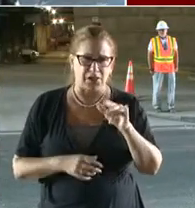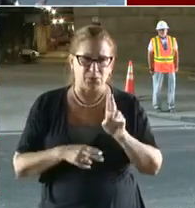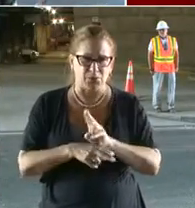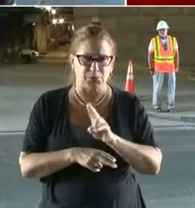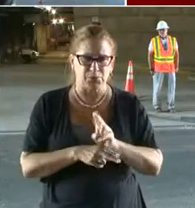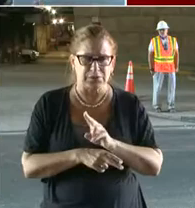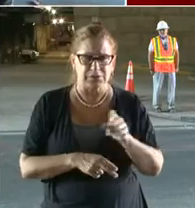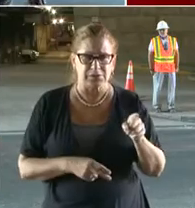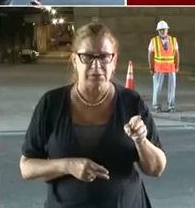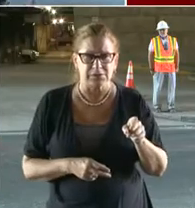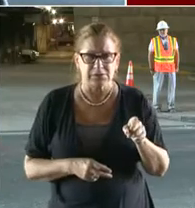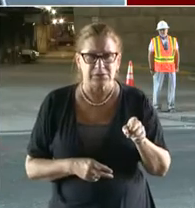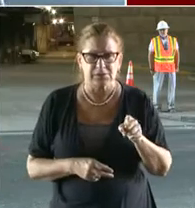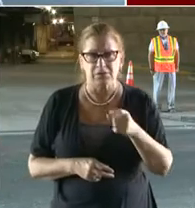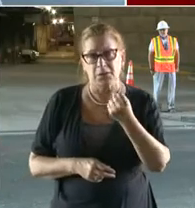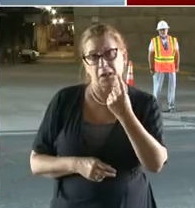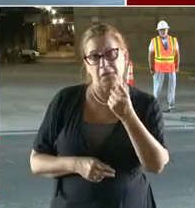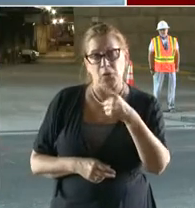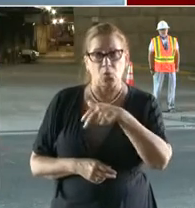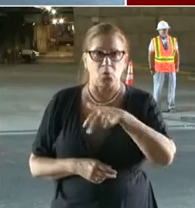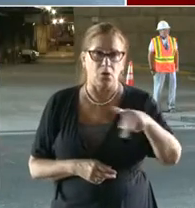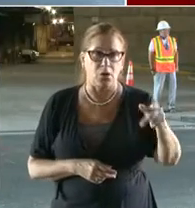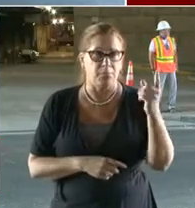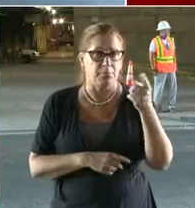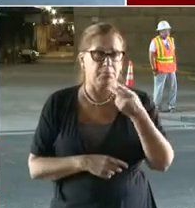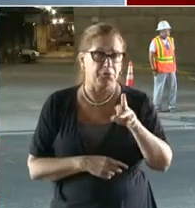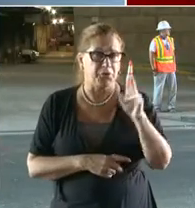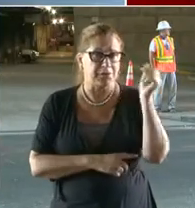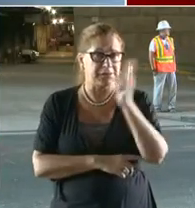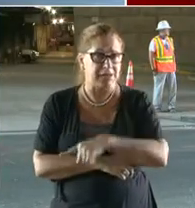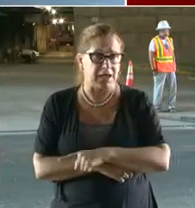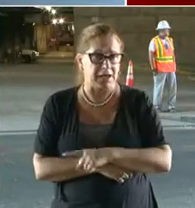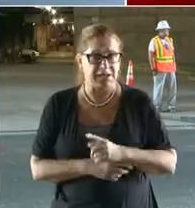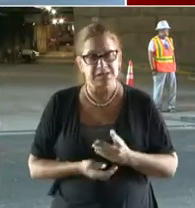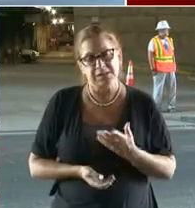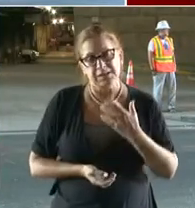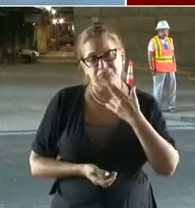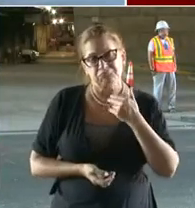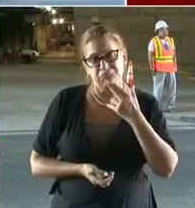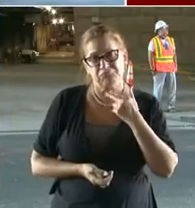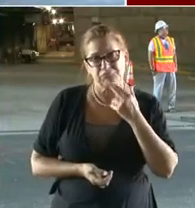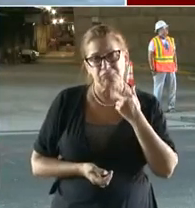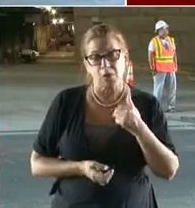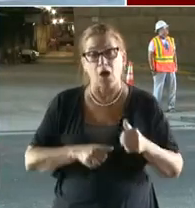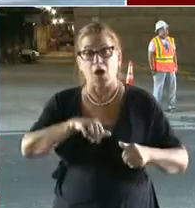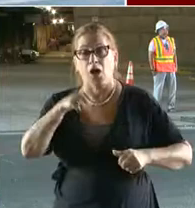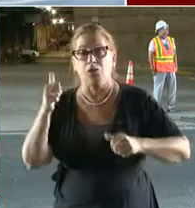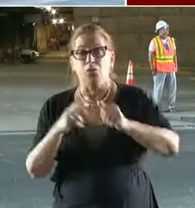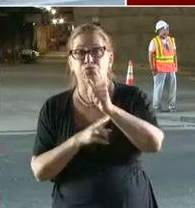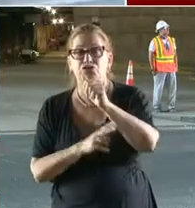And some of our other bridges across the 295 we had roughly about 1100. So we do then that bridge.